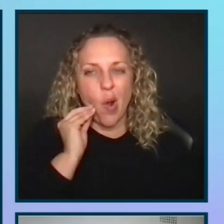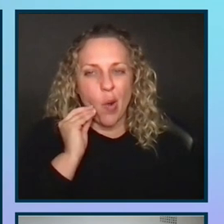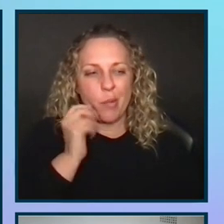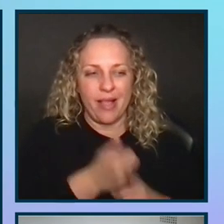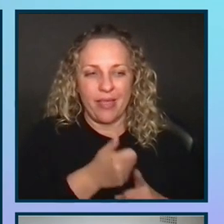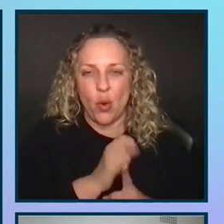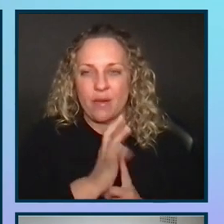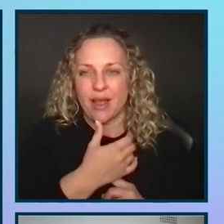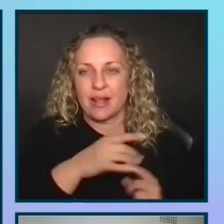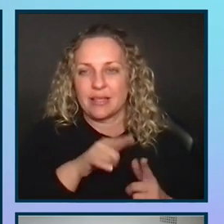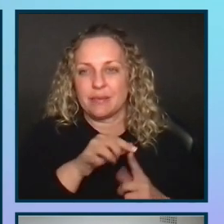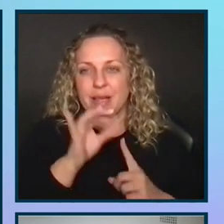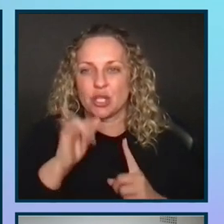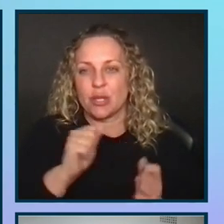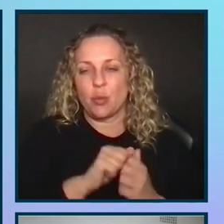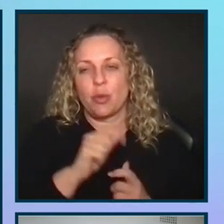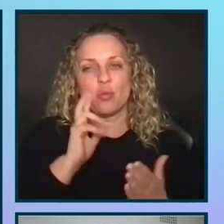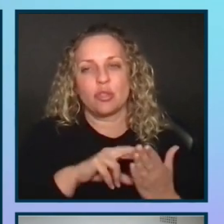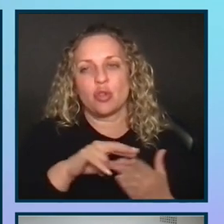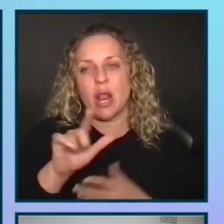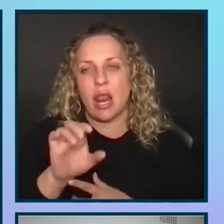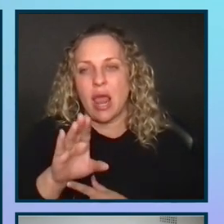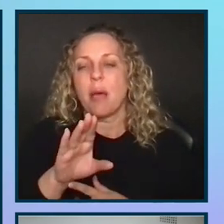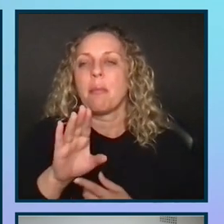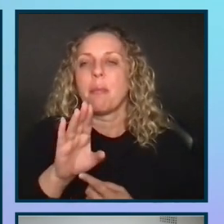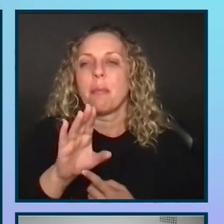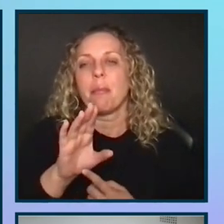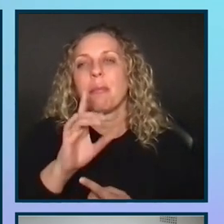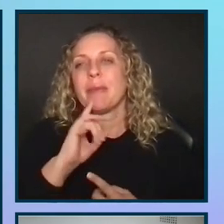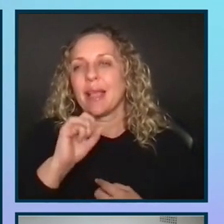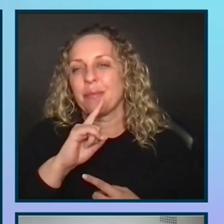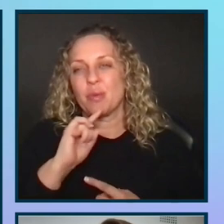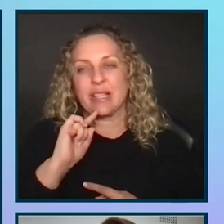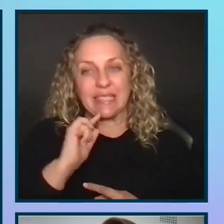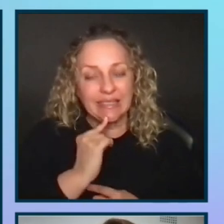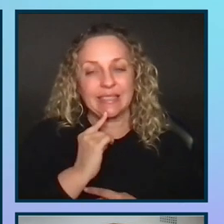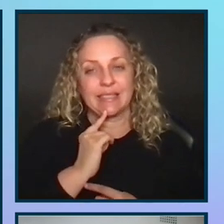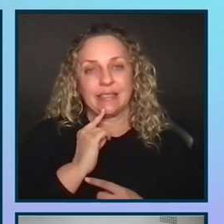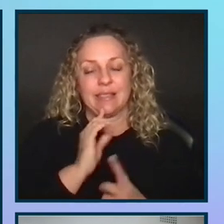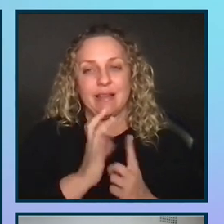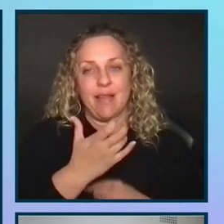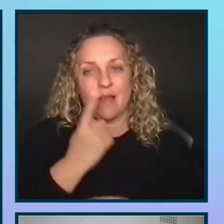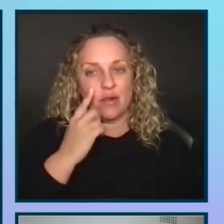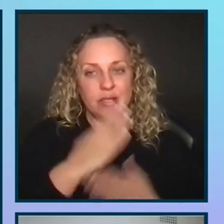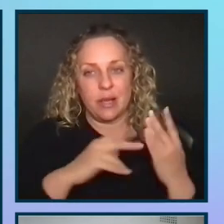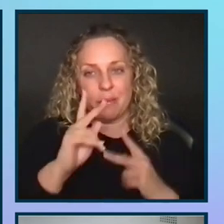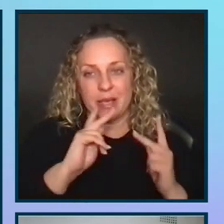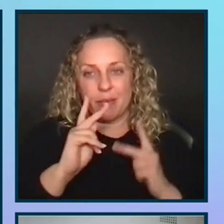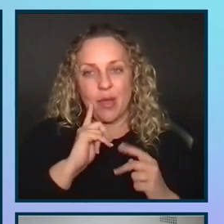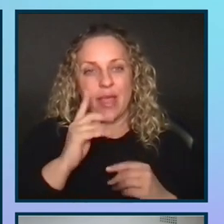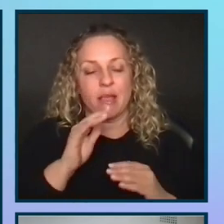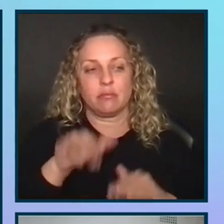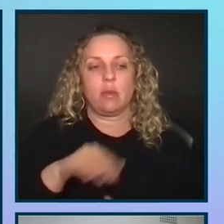environment, especially with research labs. It can be quite an intense environment, I think, for some people. And I think being at